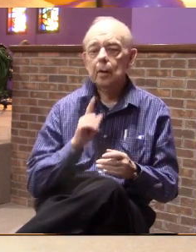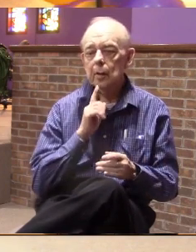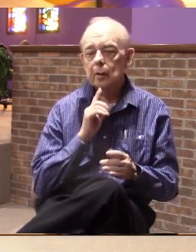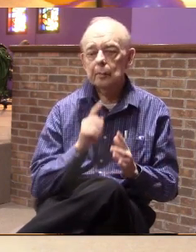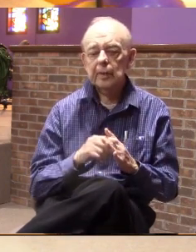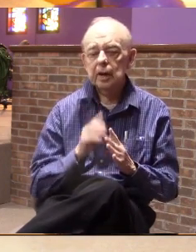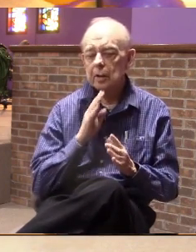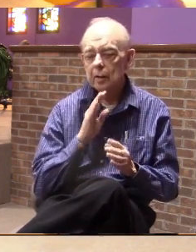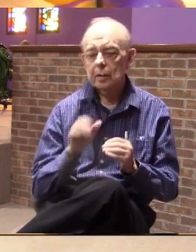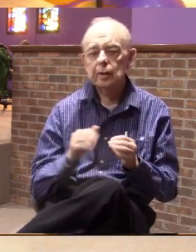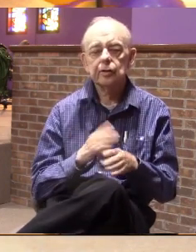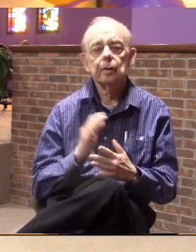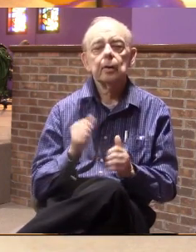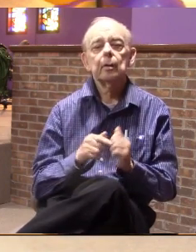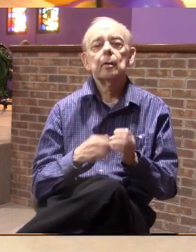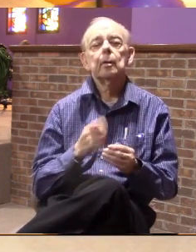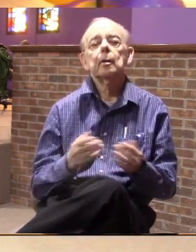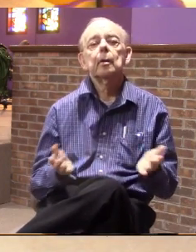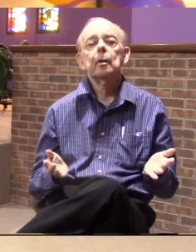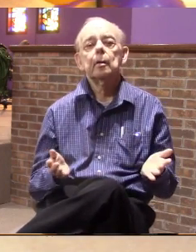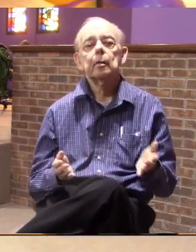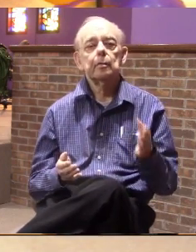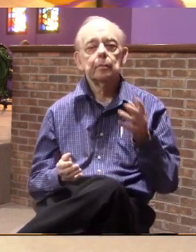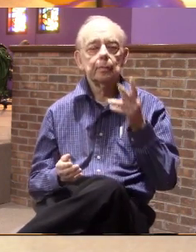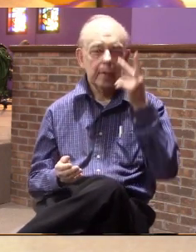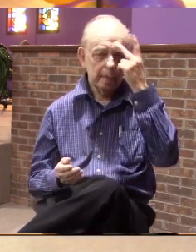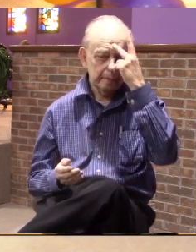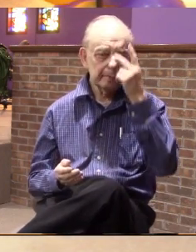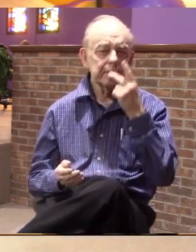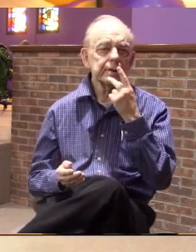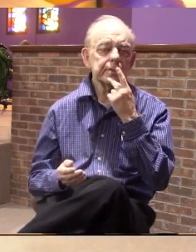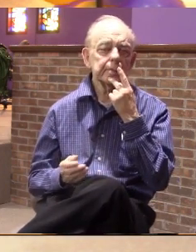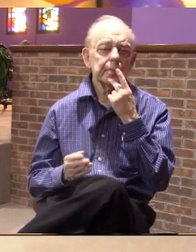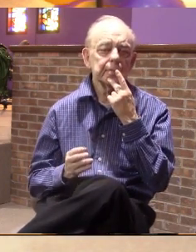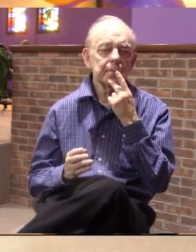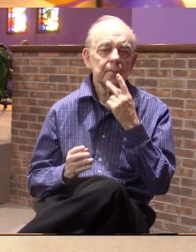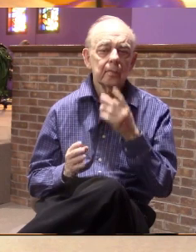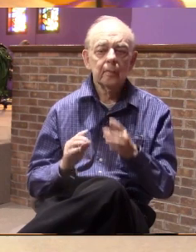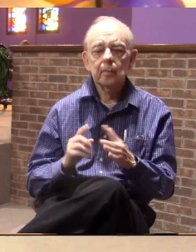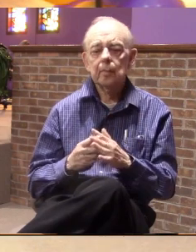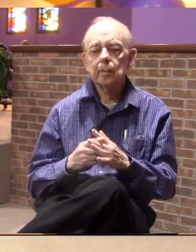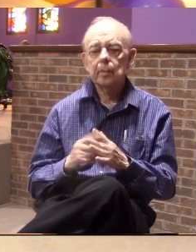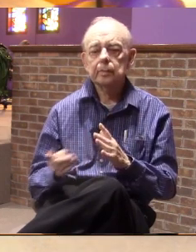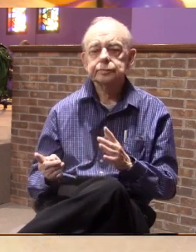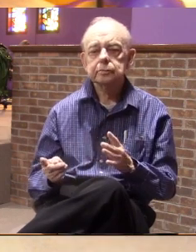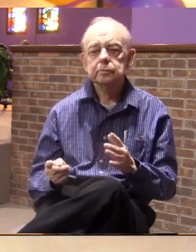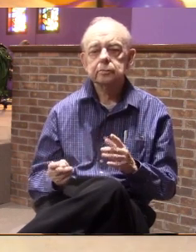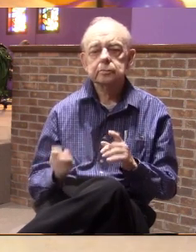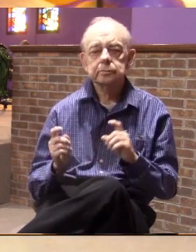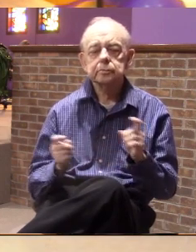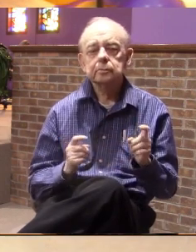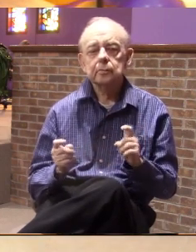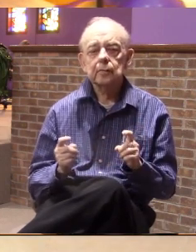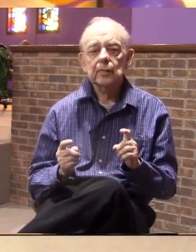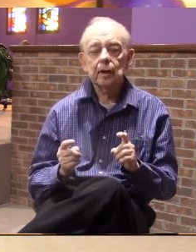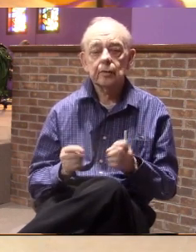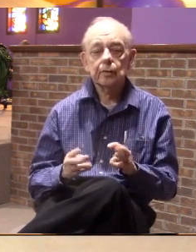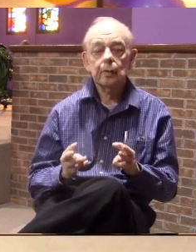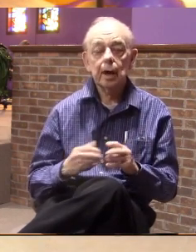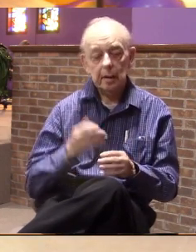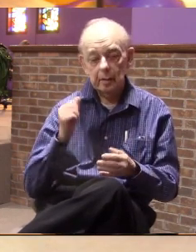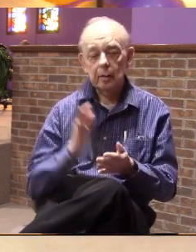with them and share with them about parenting, they begin to express, here's the way I believe.